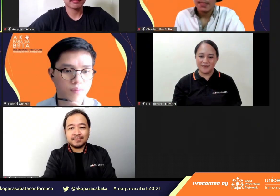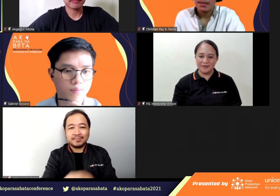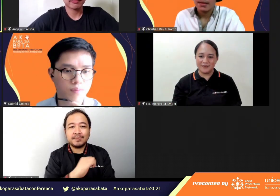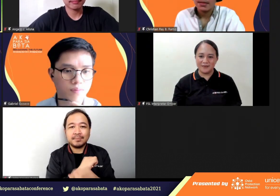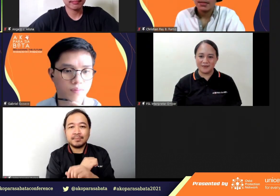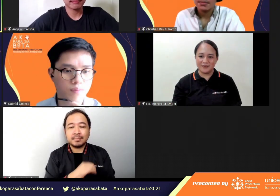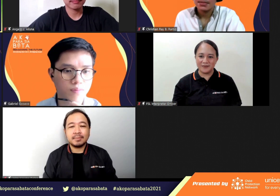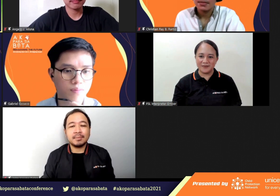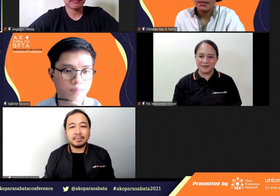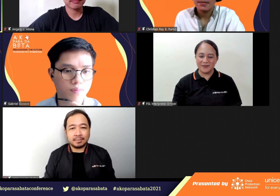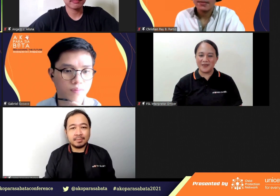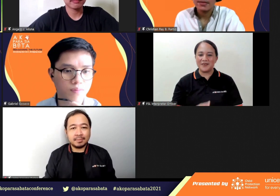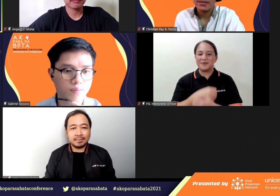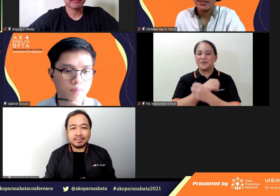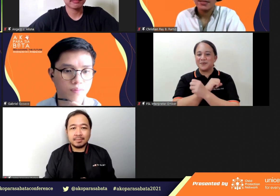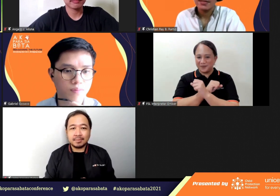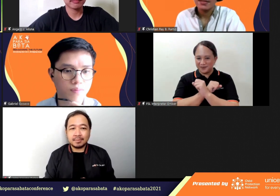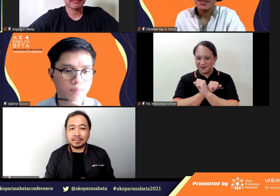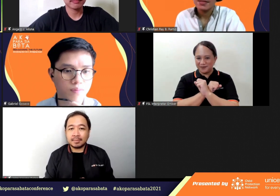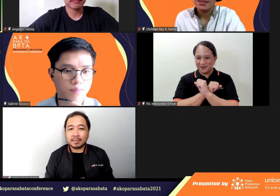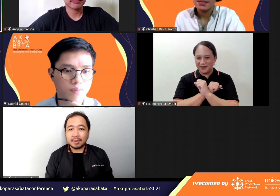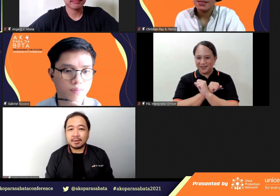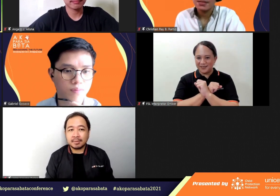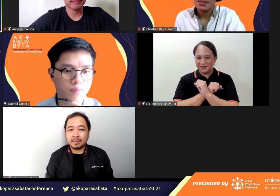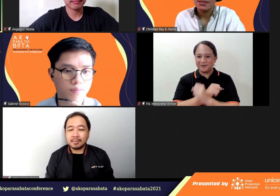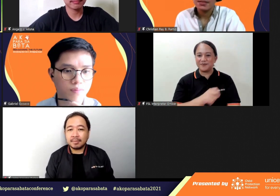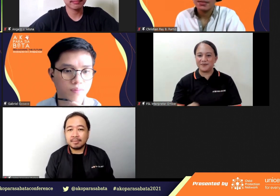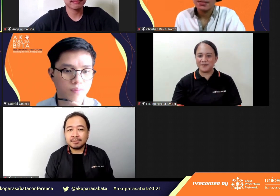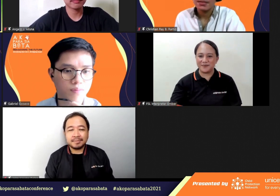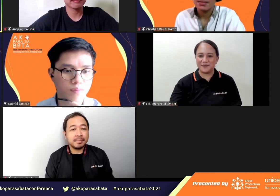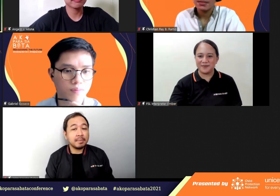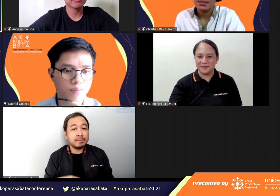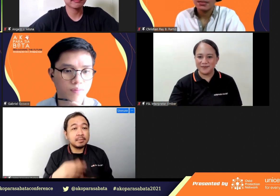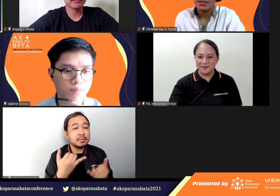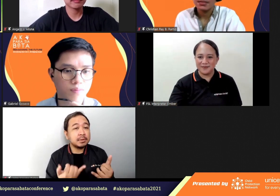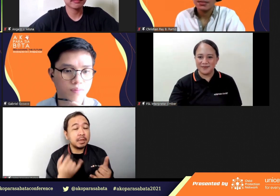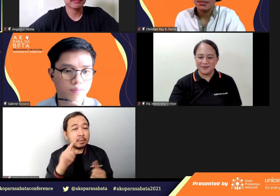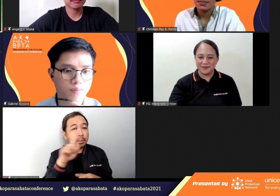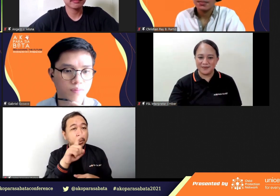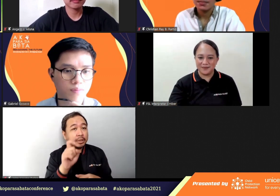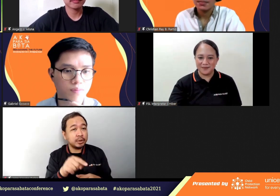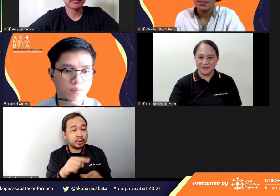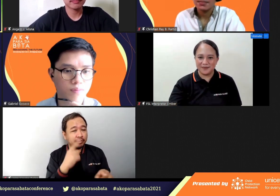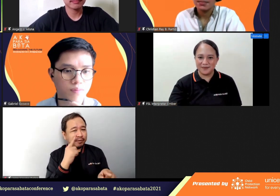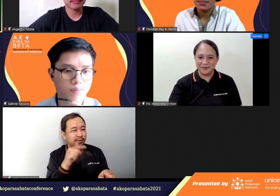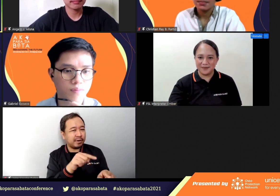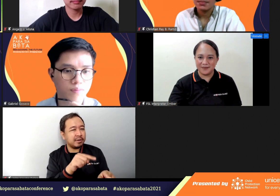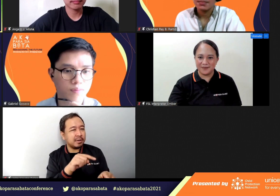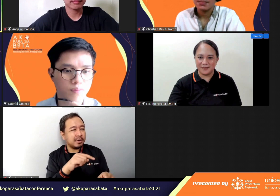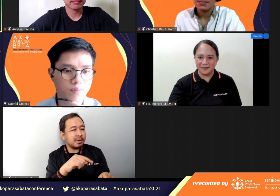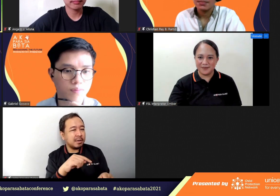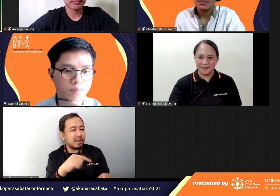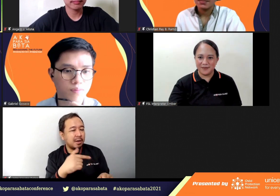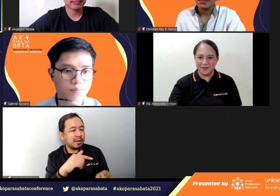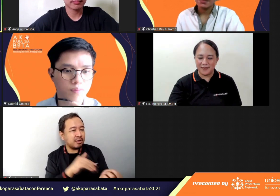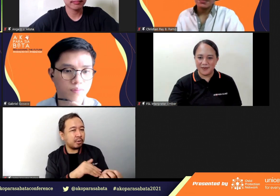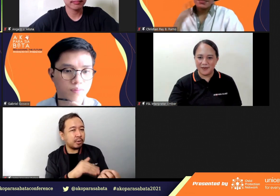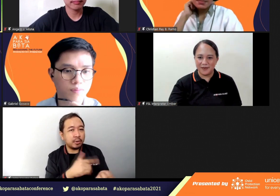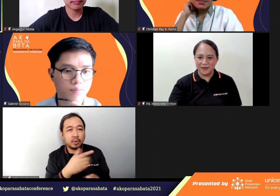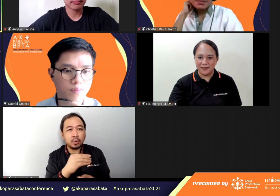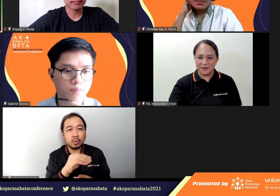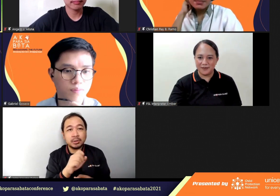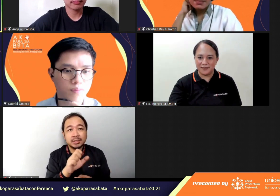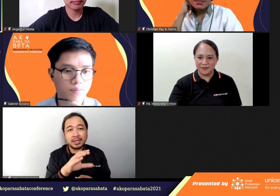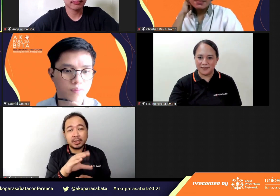okay for this question is for Mr. Guseco even though we are in this pandemic activities or work where we belong